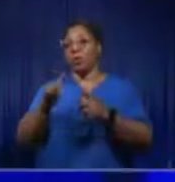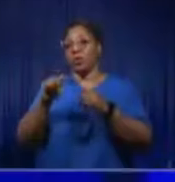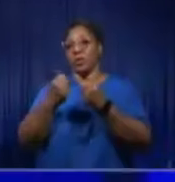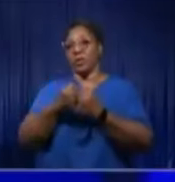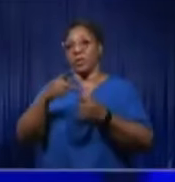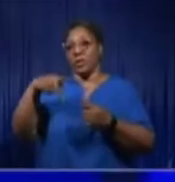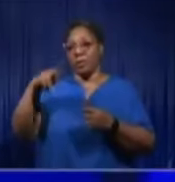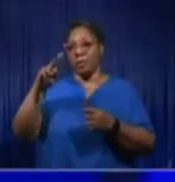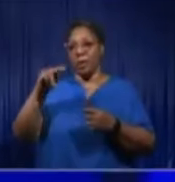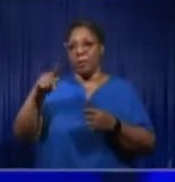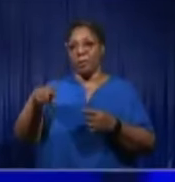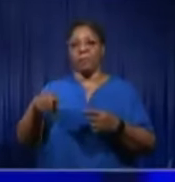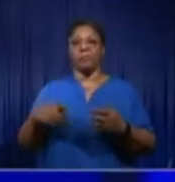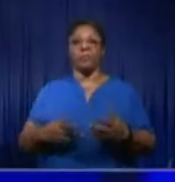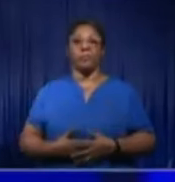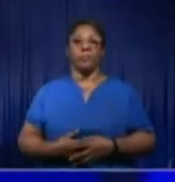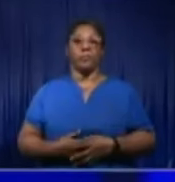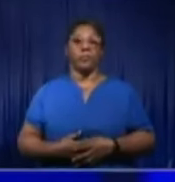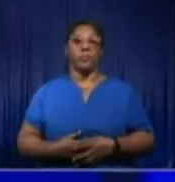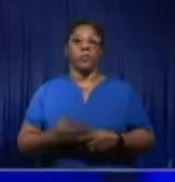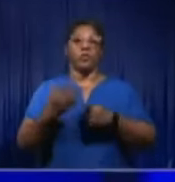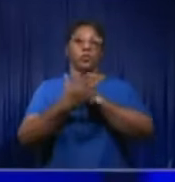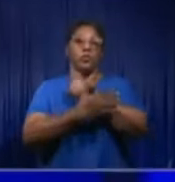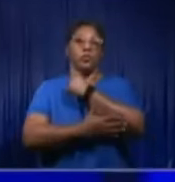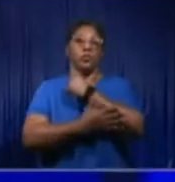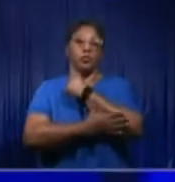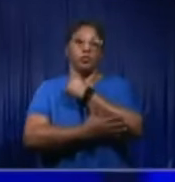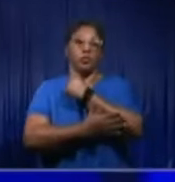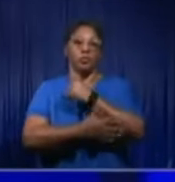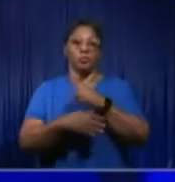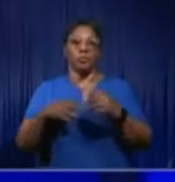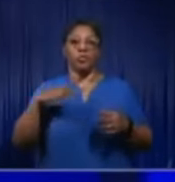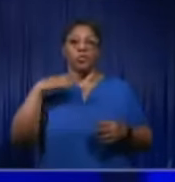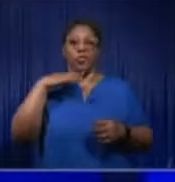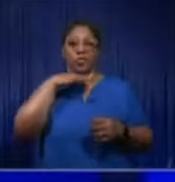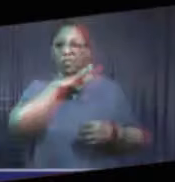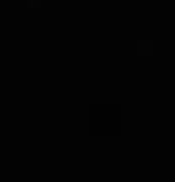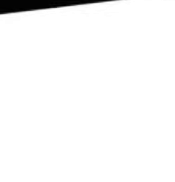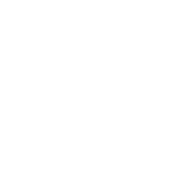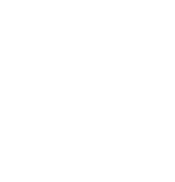Country dirty. The communities are dark.